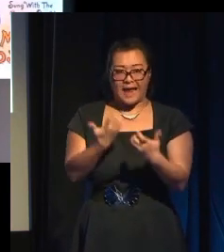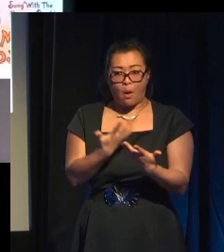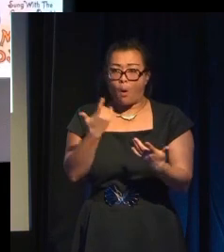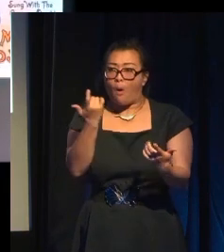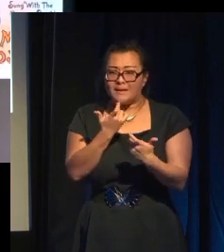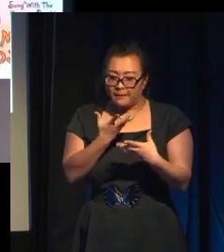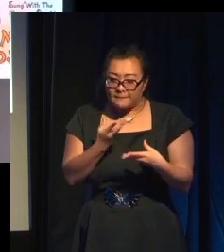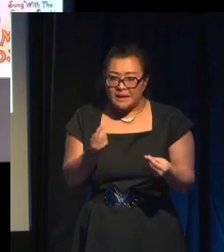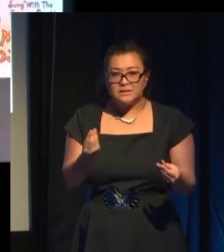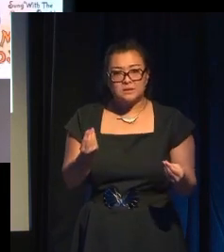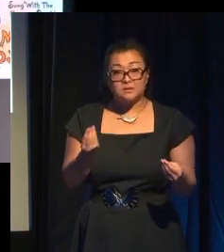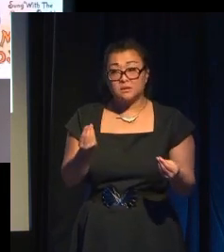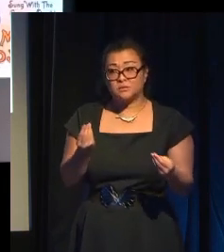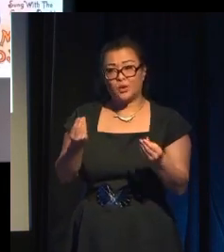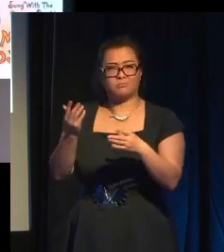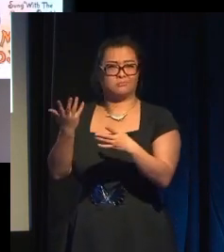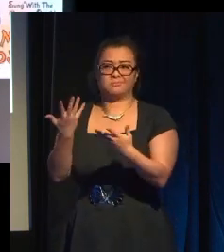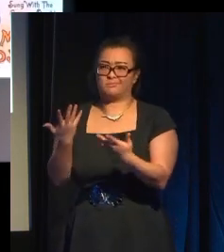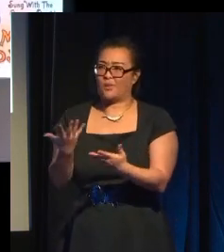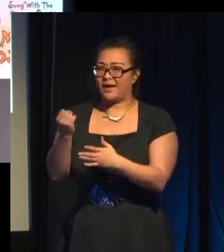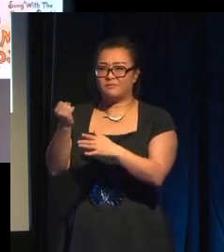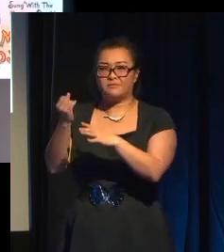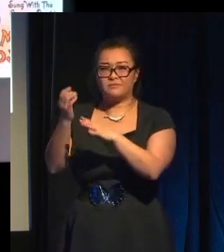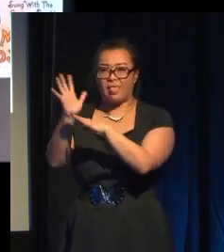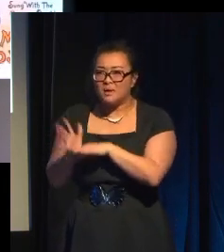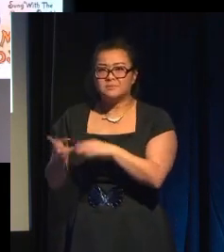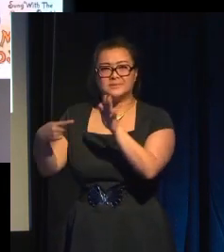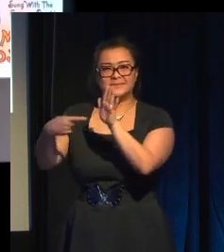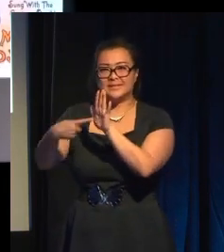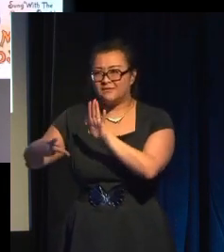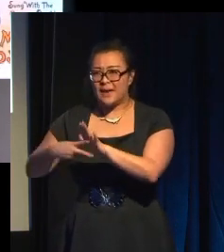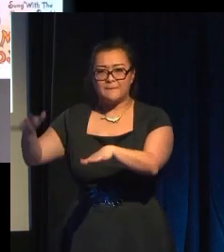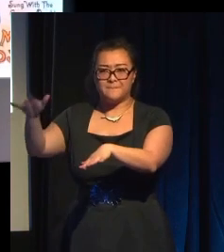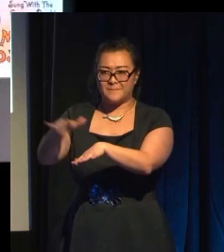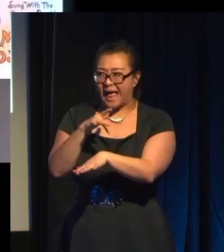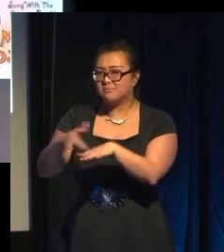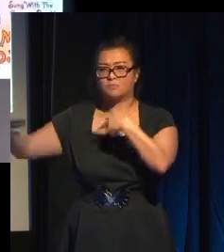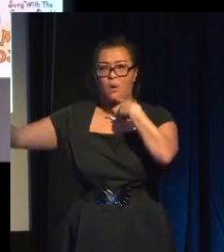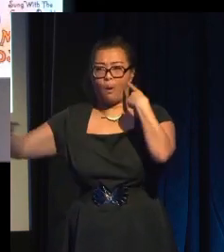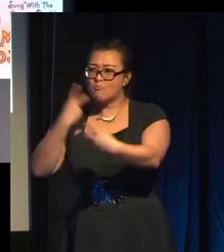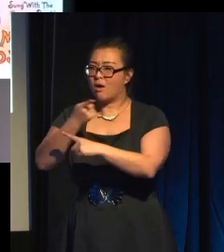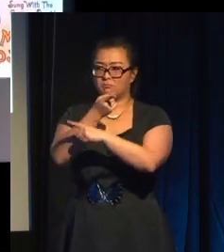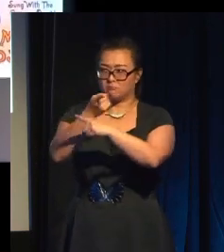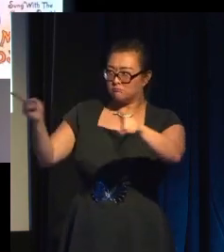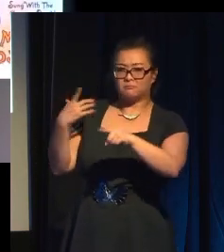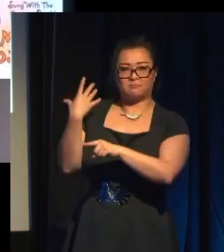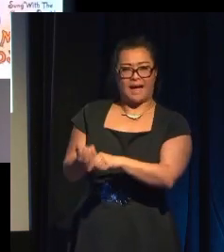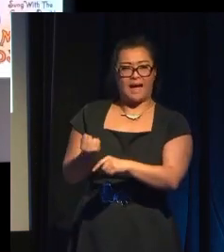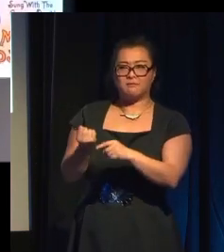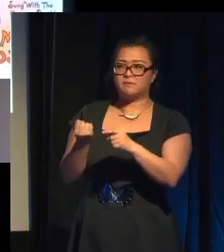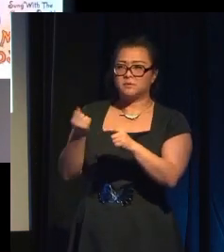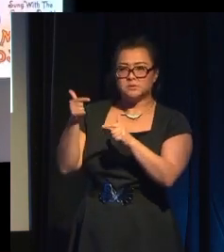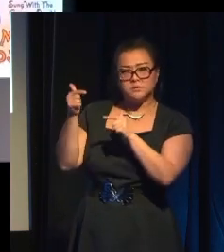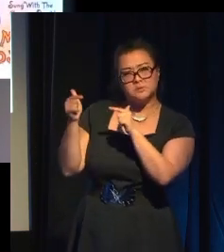television and plays and opera have thriving, well-developed, sophisticated, celebrated genres